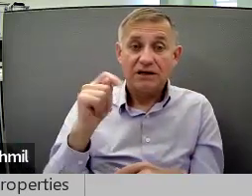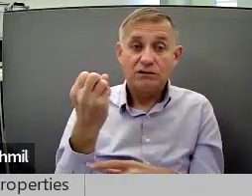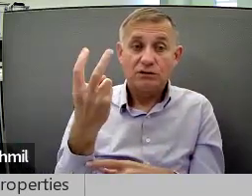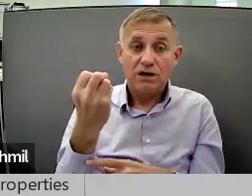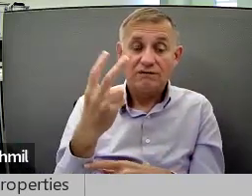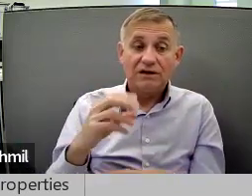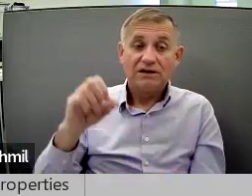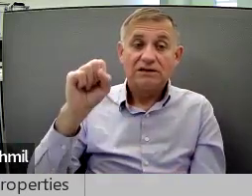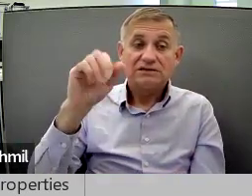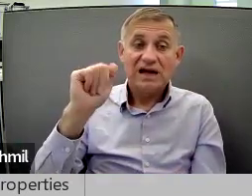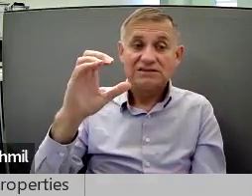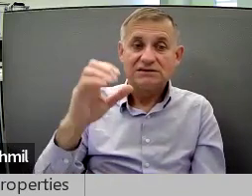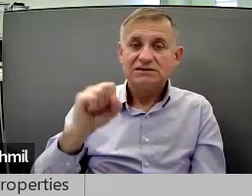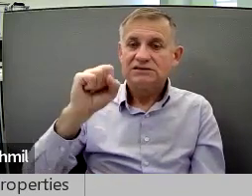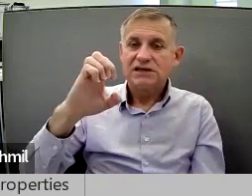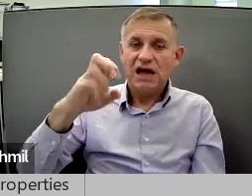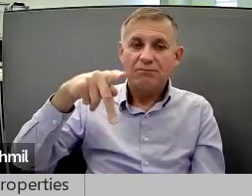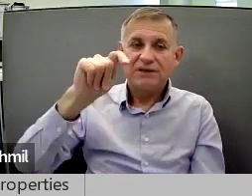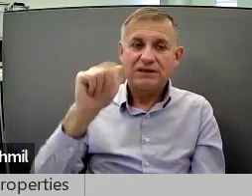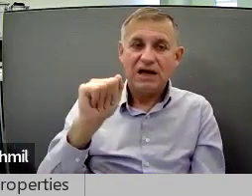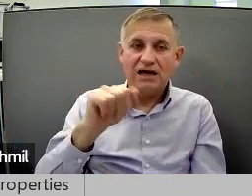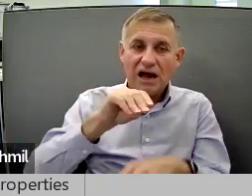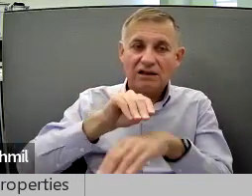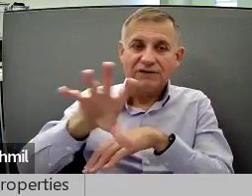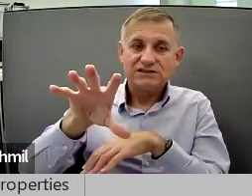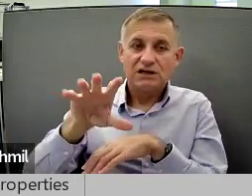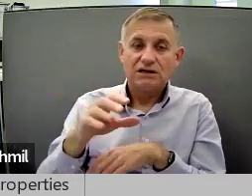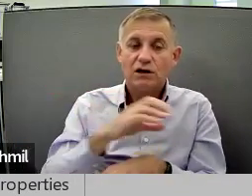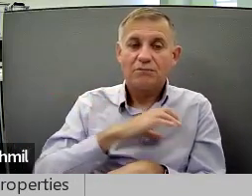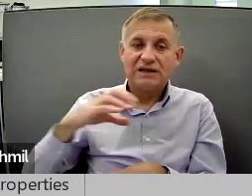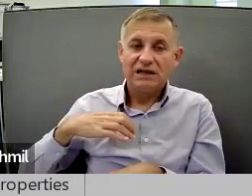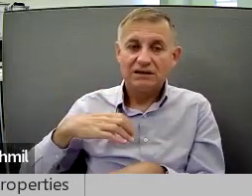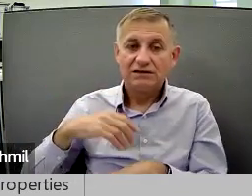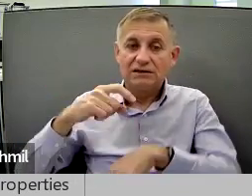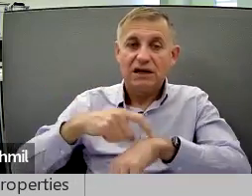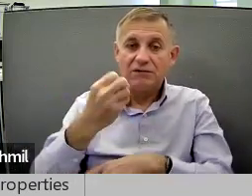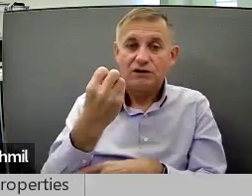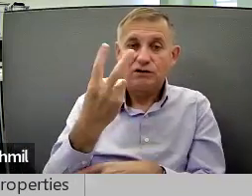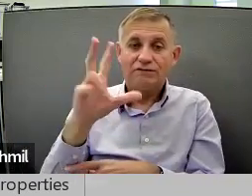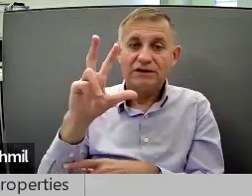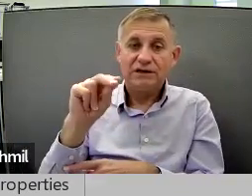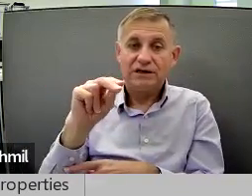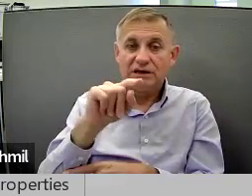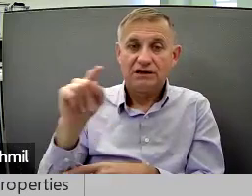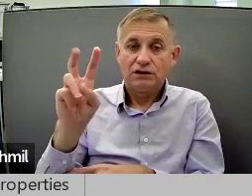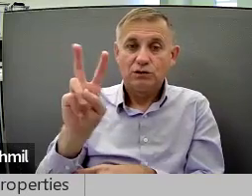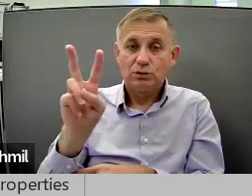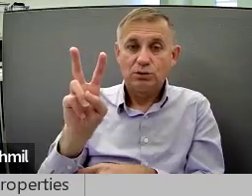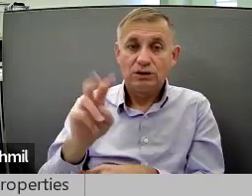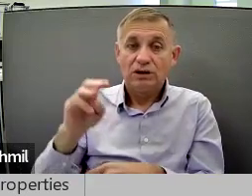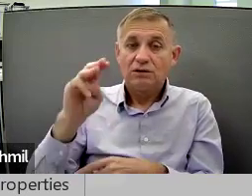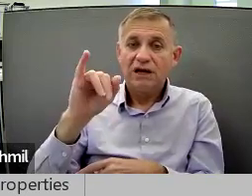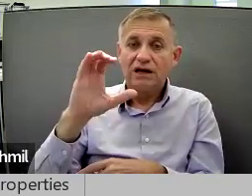Thursday, September 12th, SAC, SEPTA Advisory Committee, from 12.30